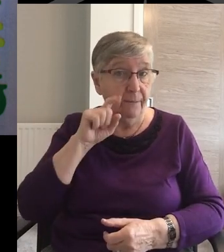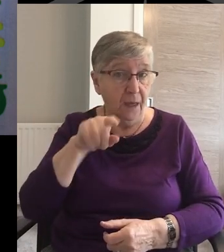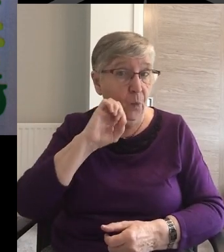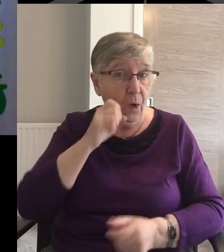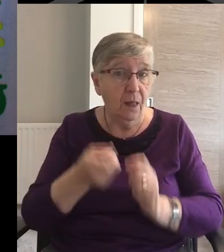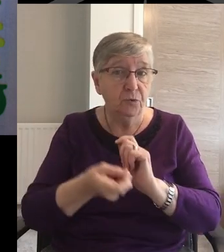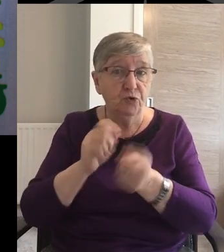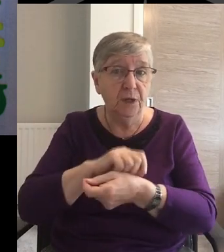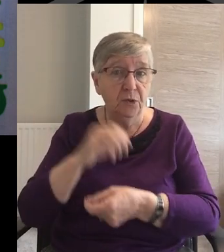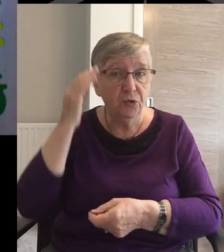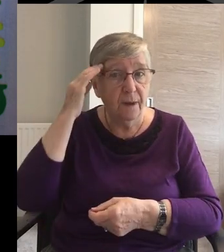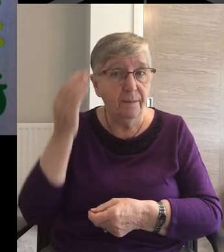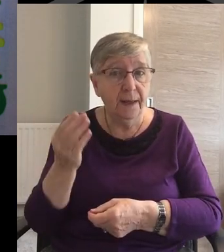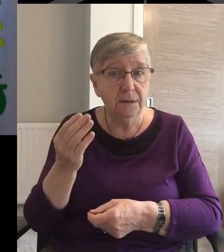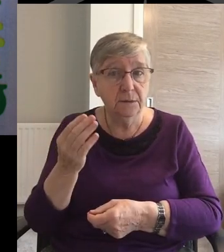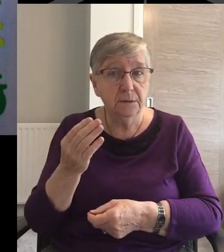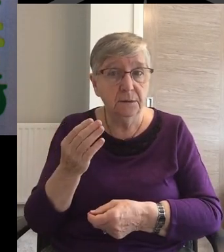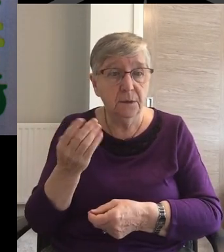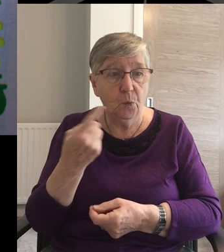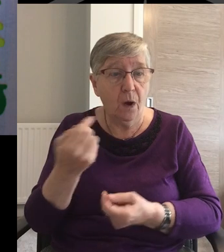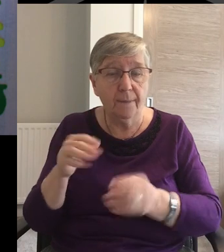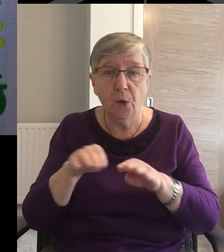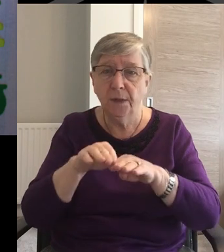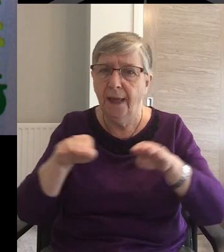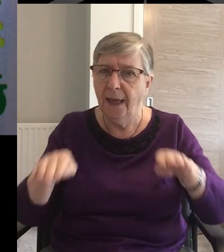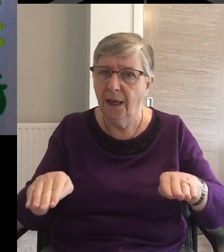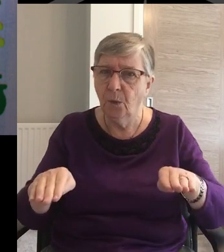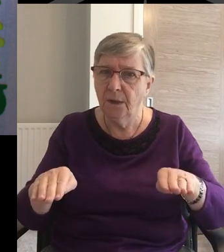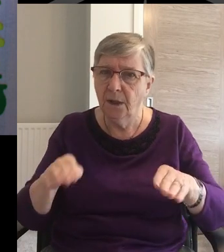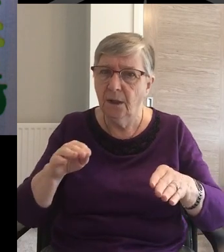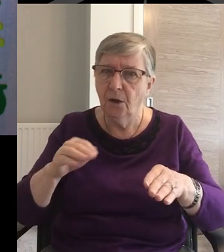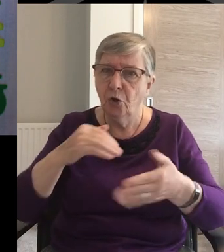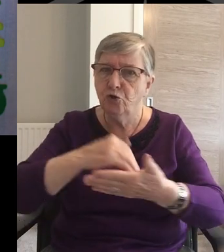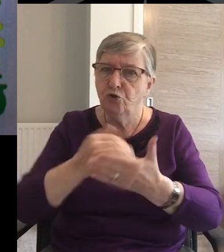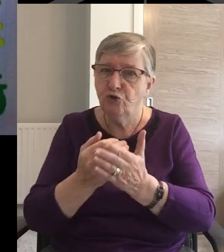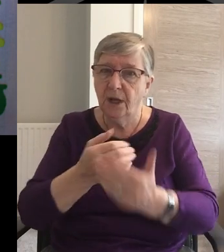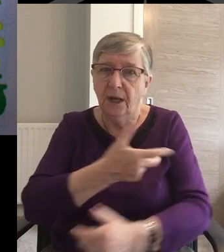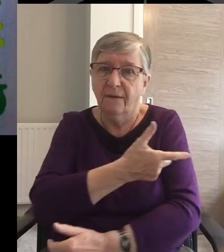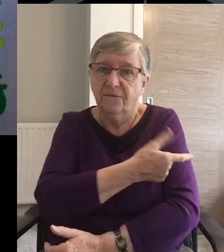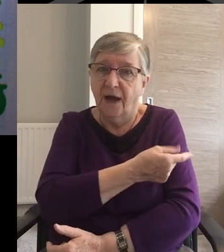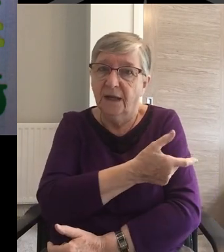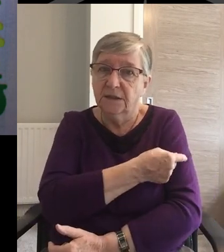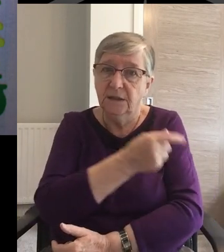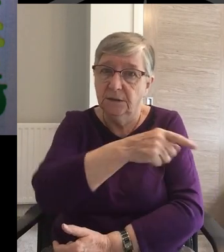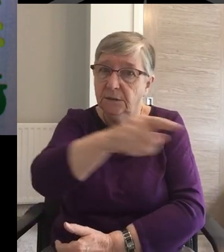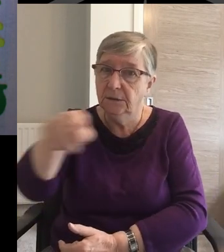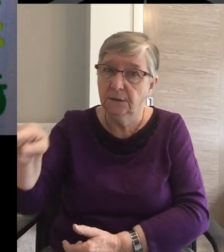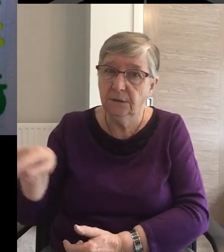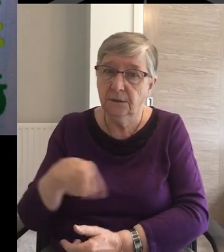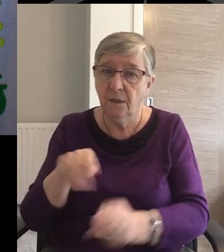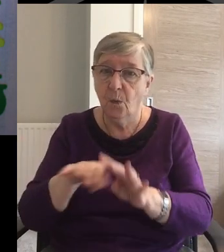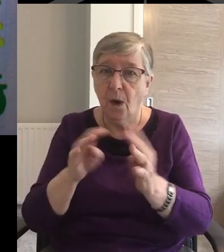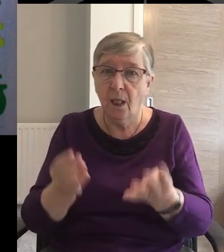Or what about equity And sharing the COVID vaccines What would Jesus have us do